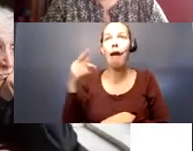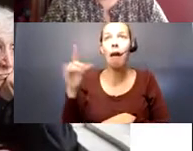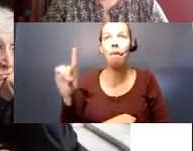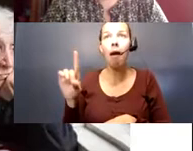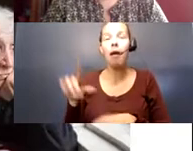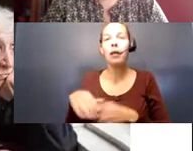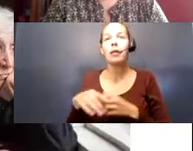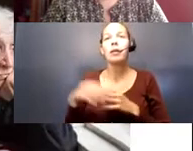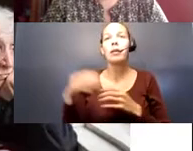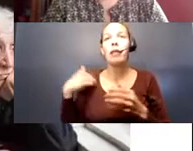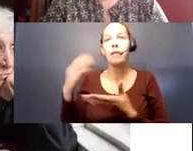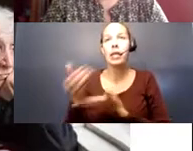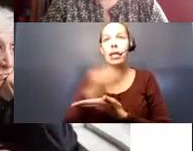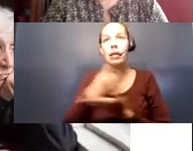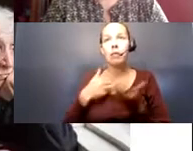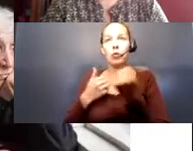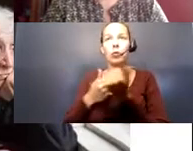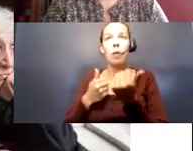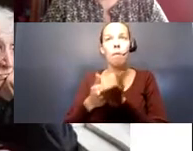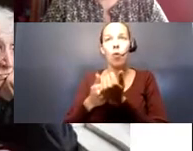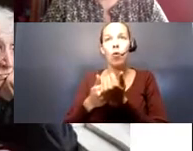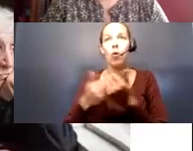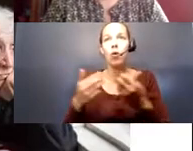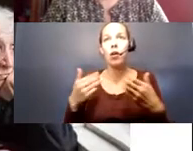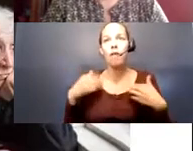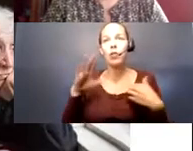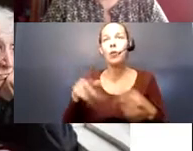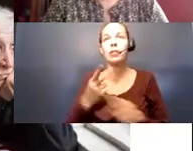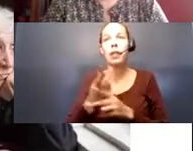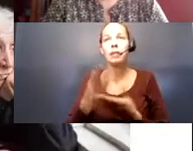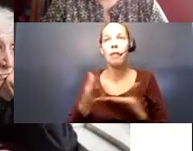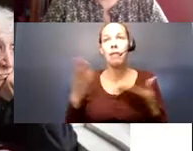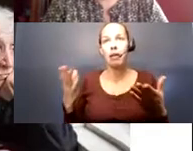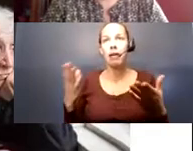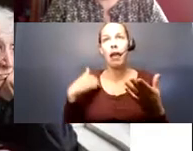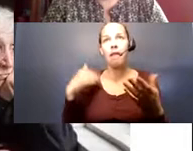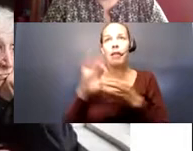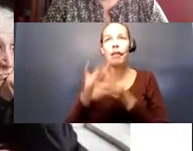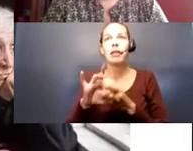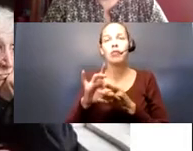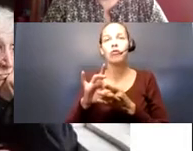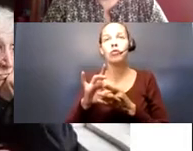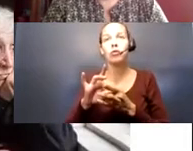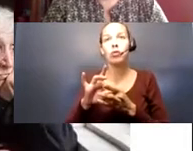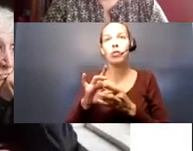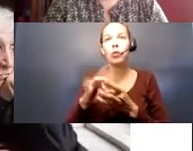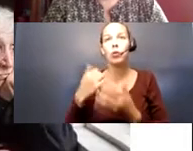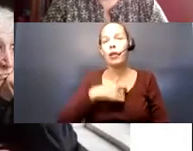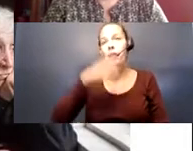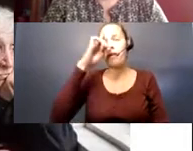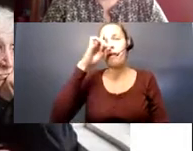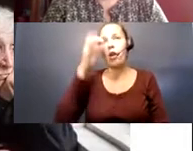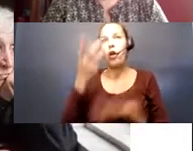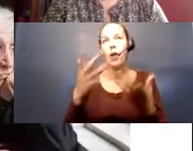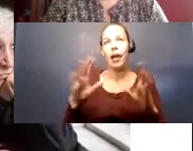Whether they have the income to support having those types of things and having that connection. So, we think of they're already